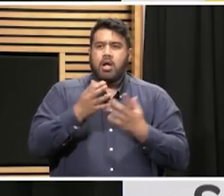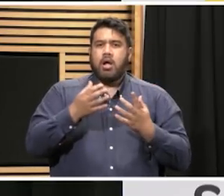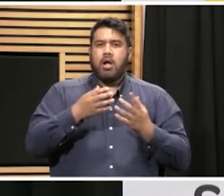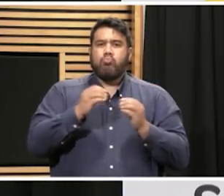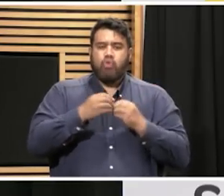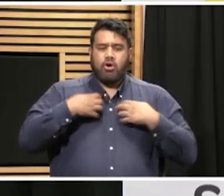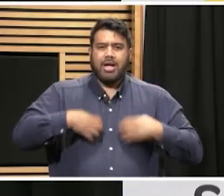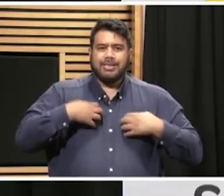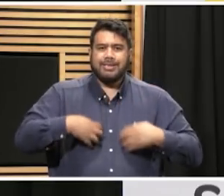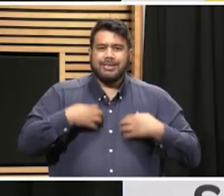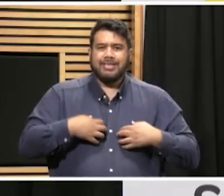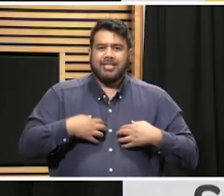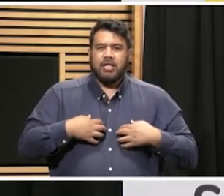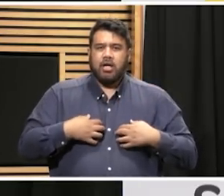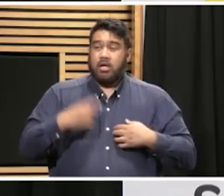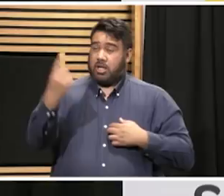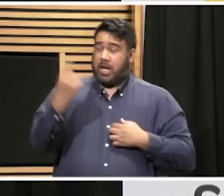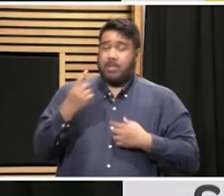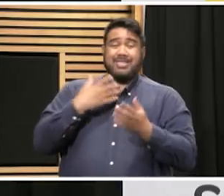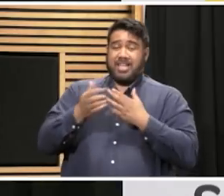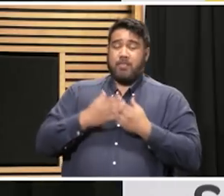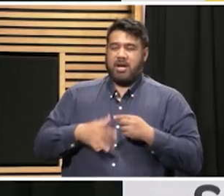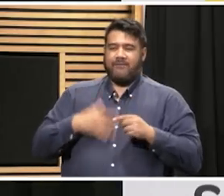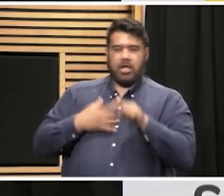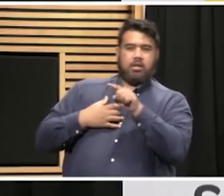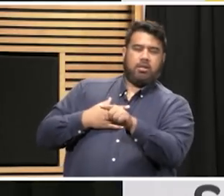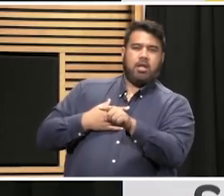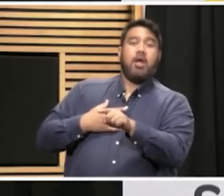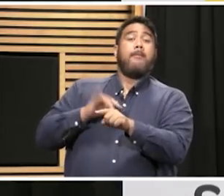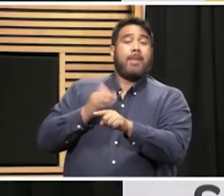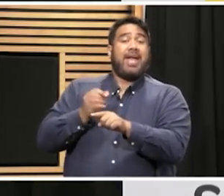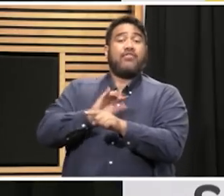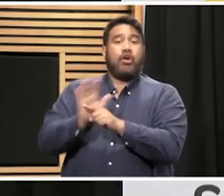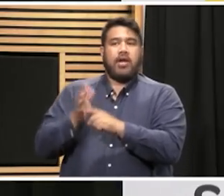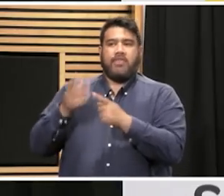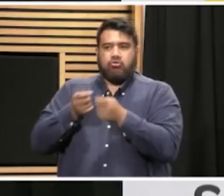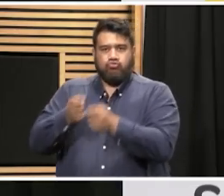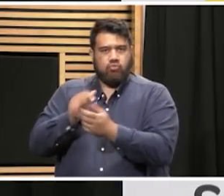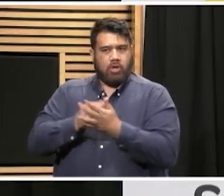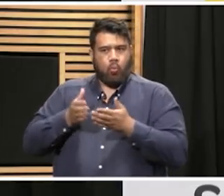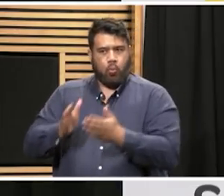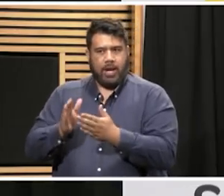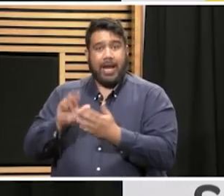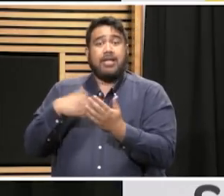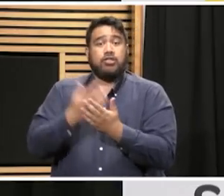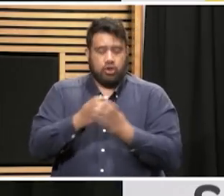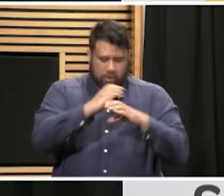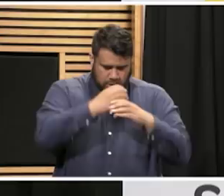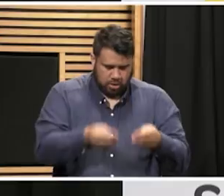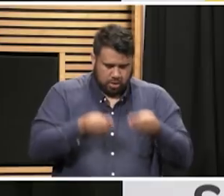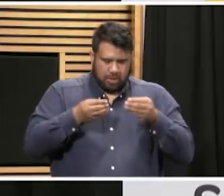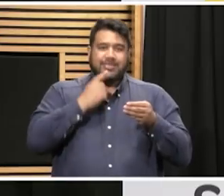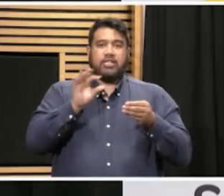is being treated as if they are COVID-19 until proven otherwise and therefore the appropriate measures taken in terms of personal protection.